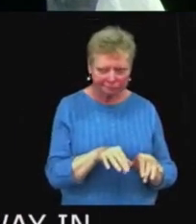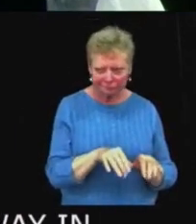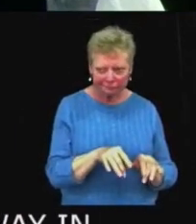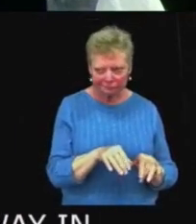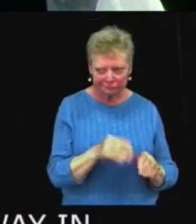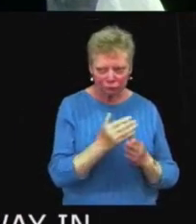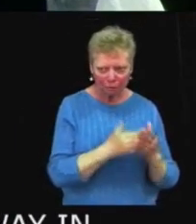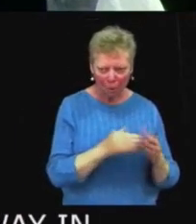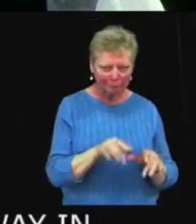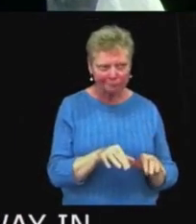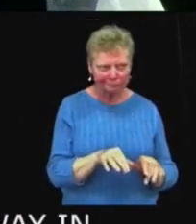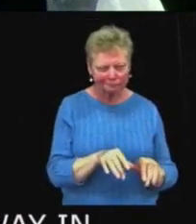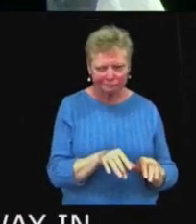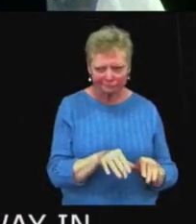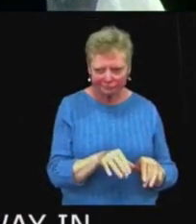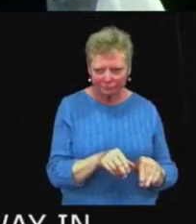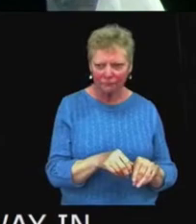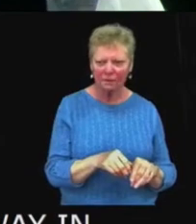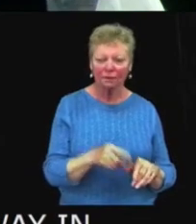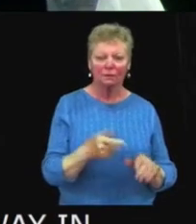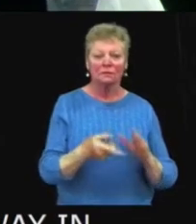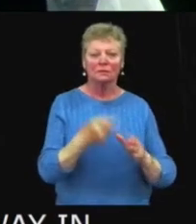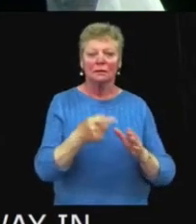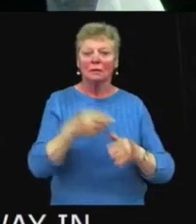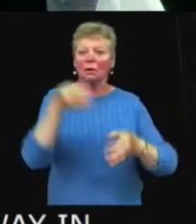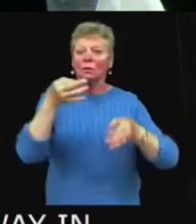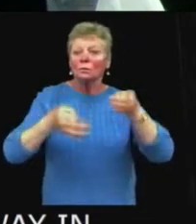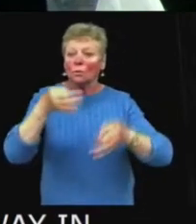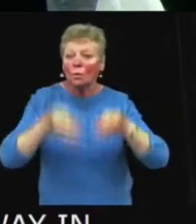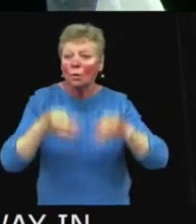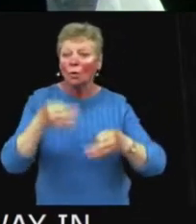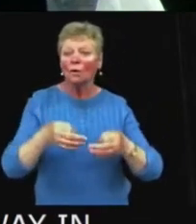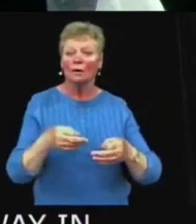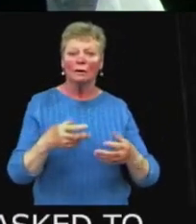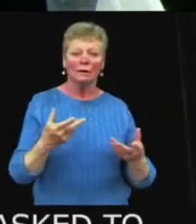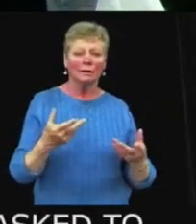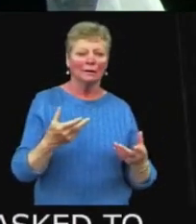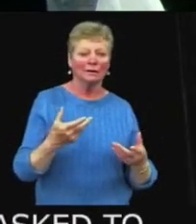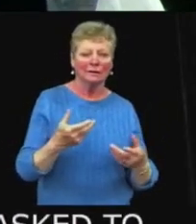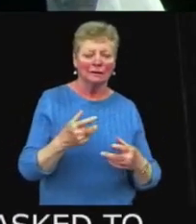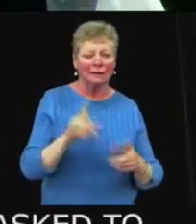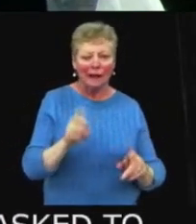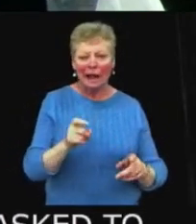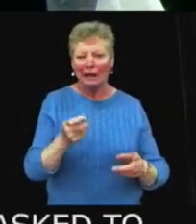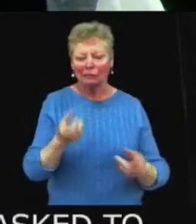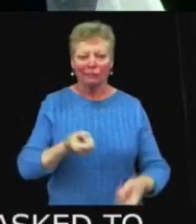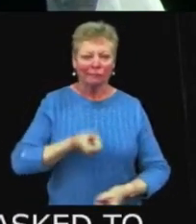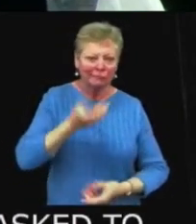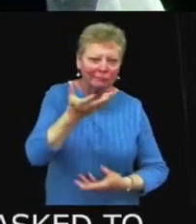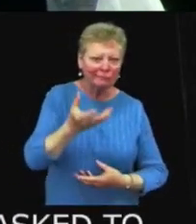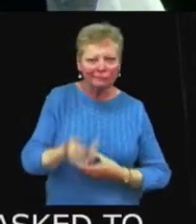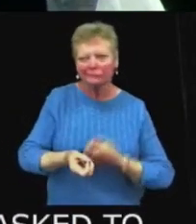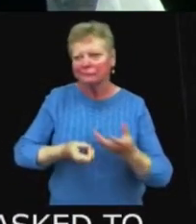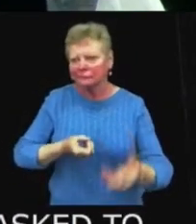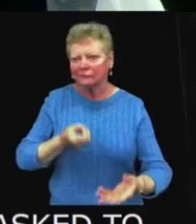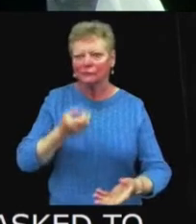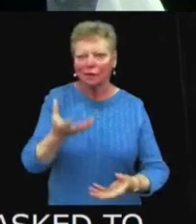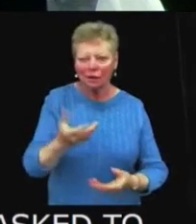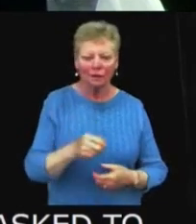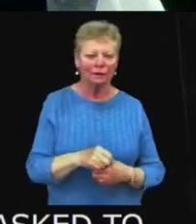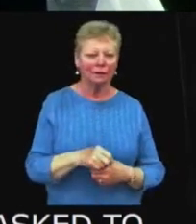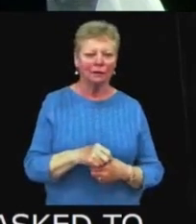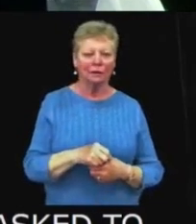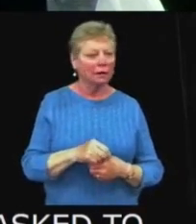system where we're asked to provide so many things. Not just disclosure, but so many things. COVID